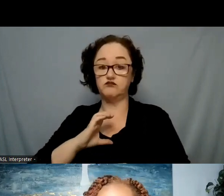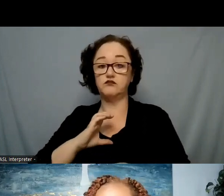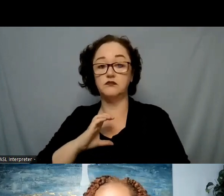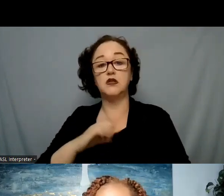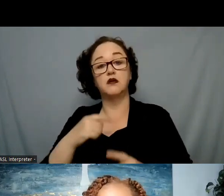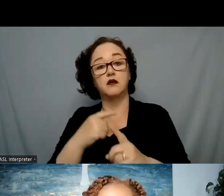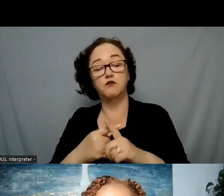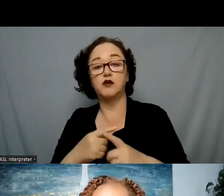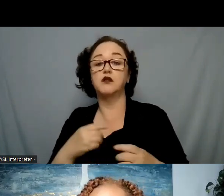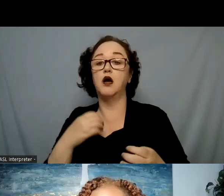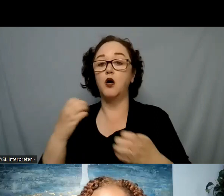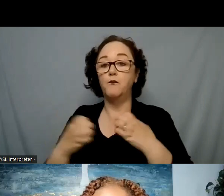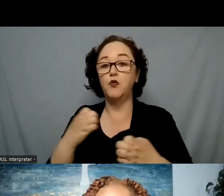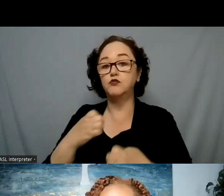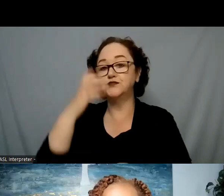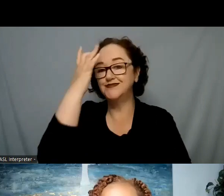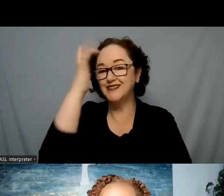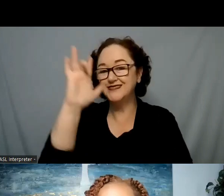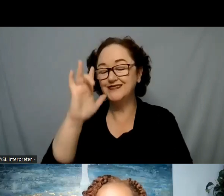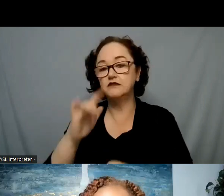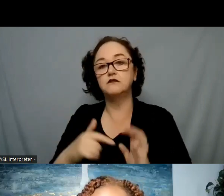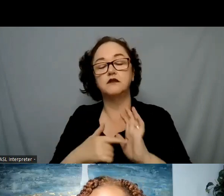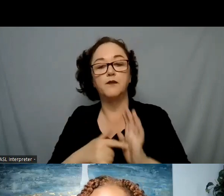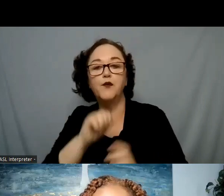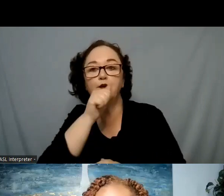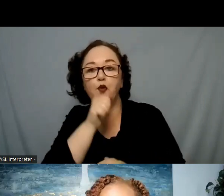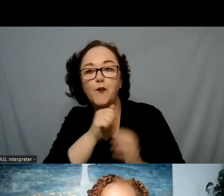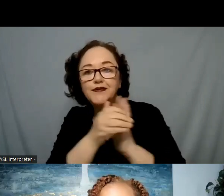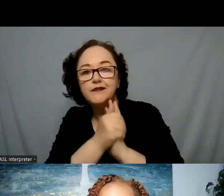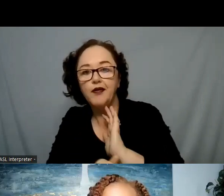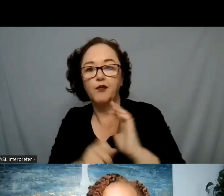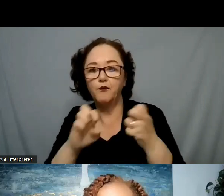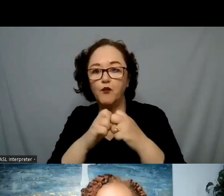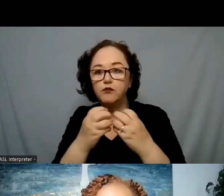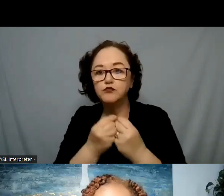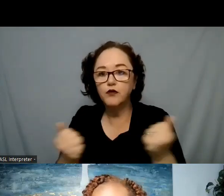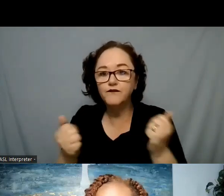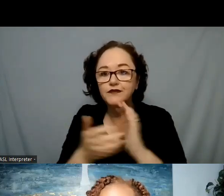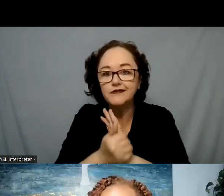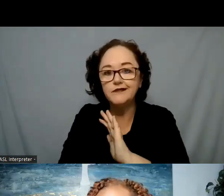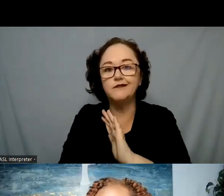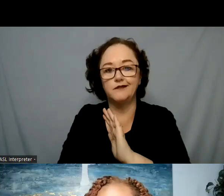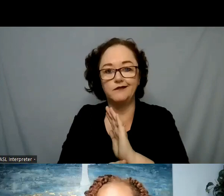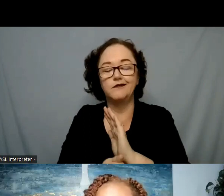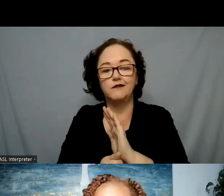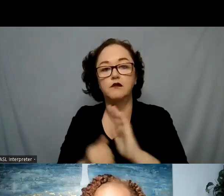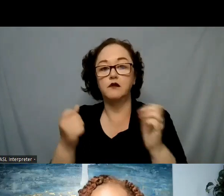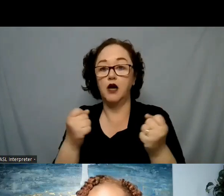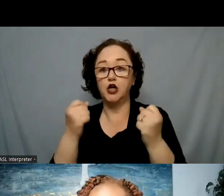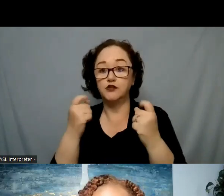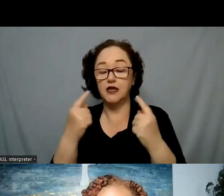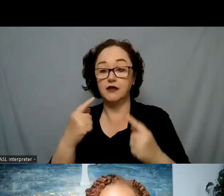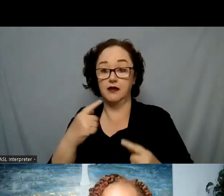those emotions having coping skills having problem solving skills being able to understand my emotions and the